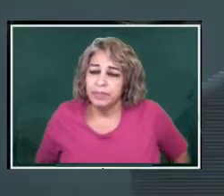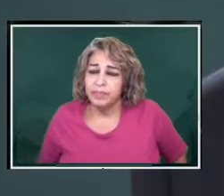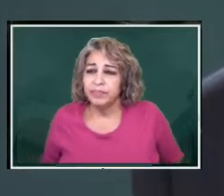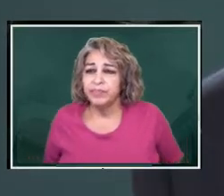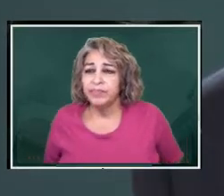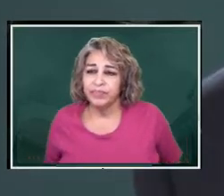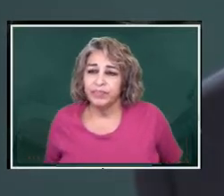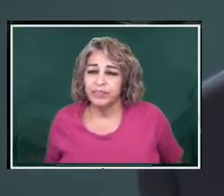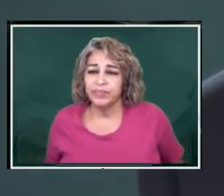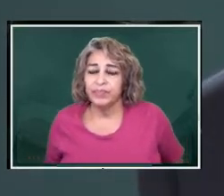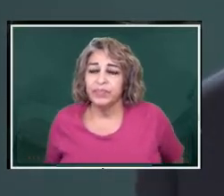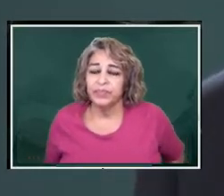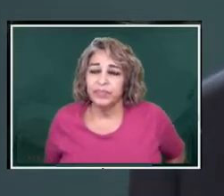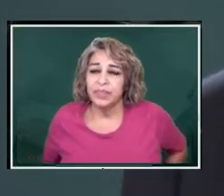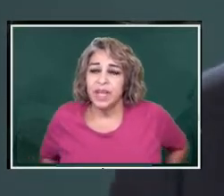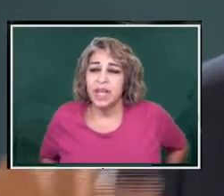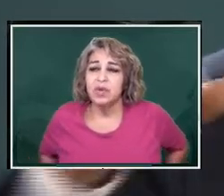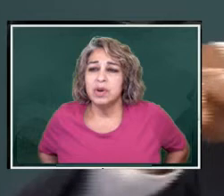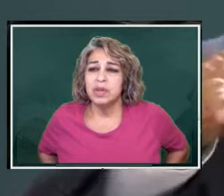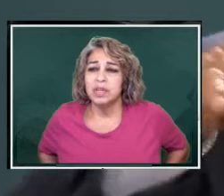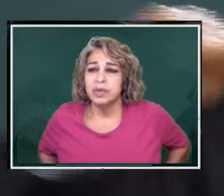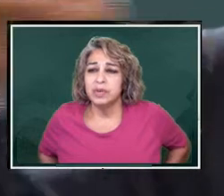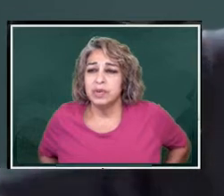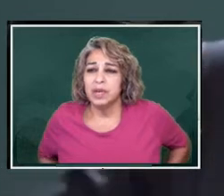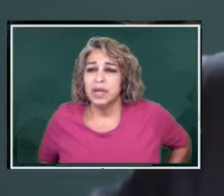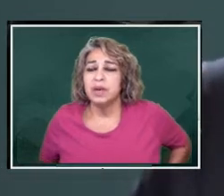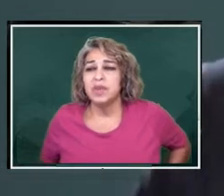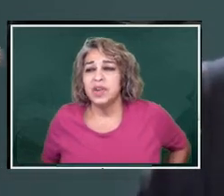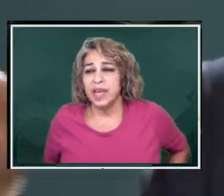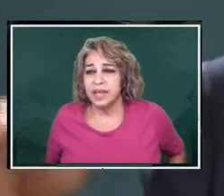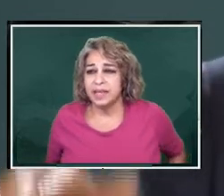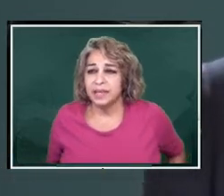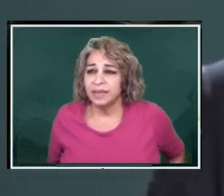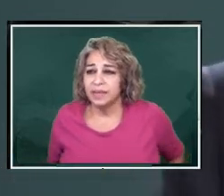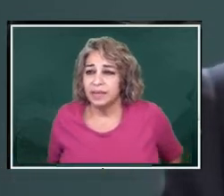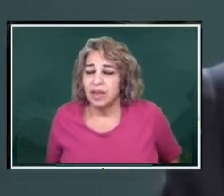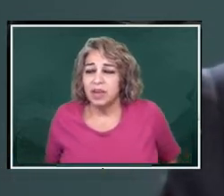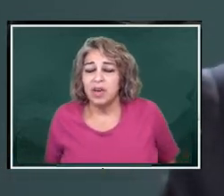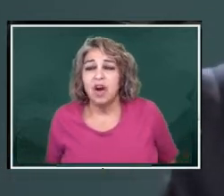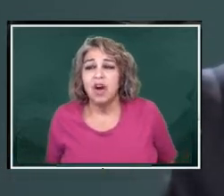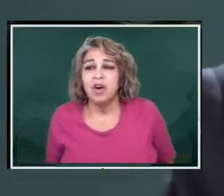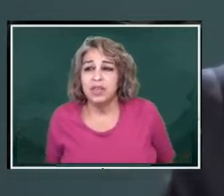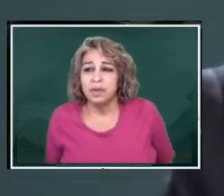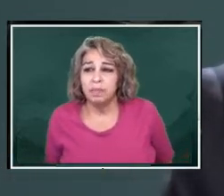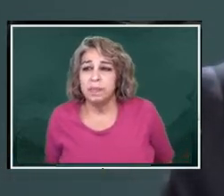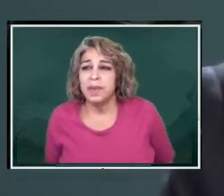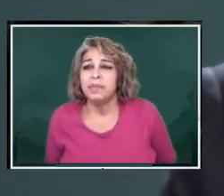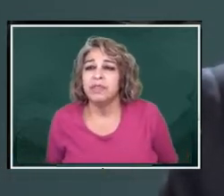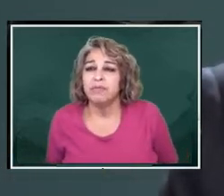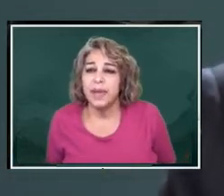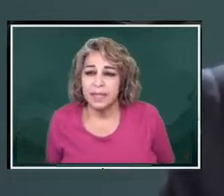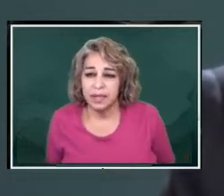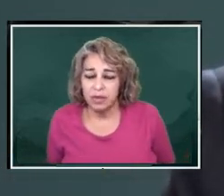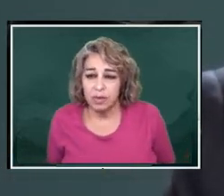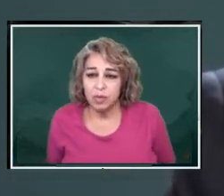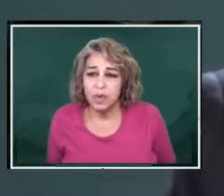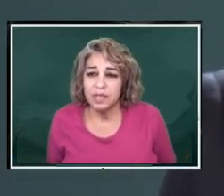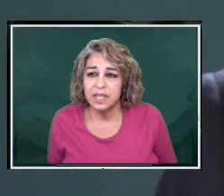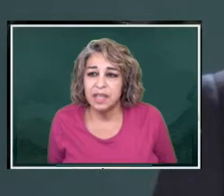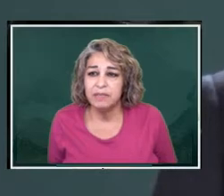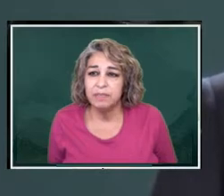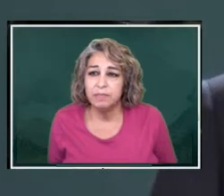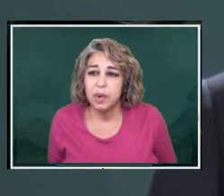in order to communicate all the people of Mexico